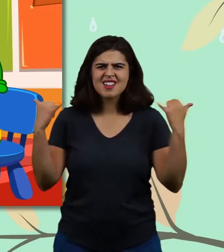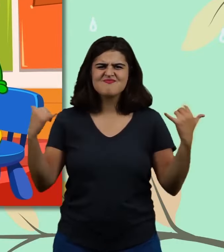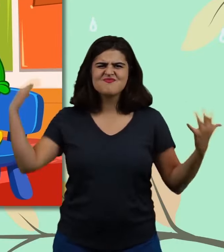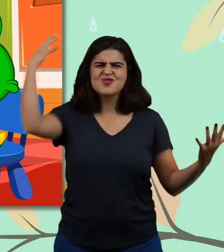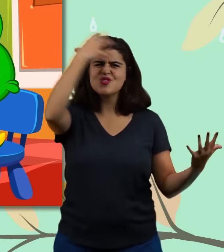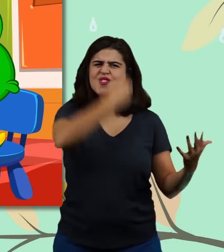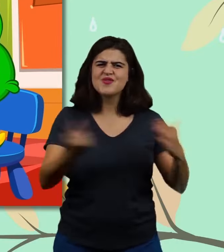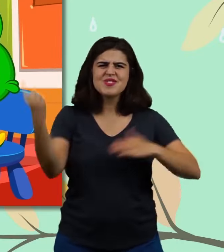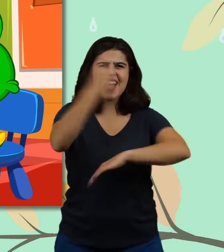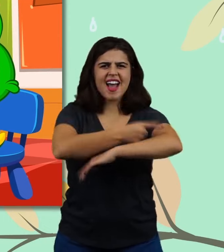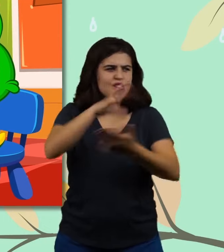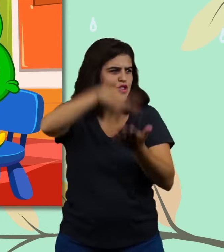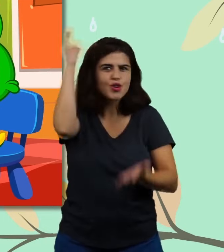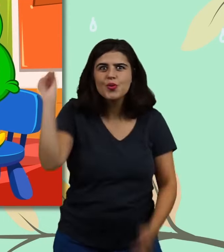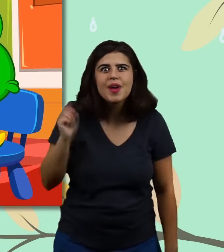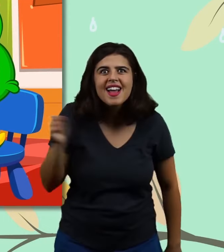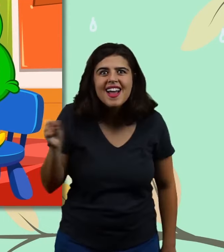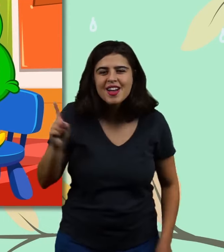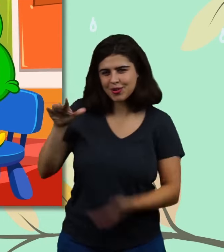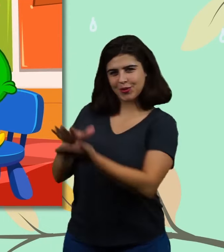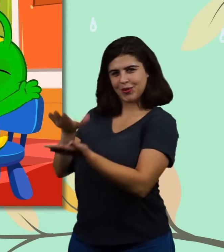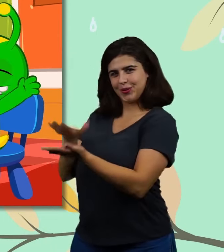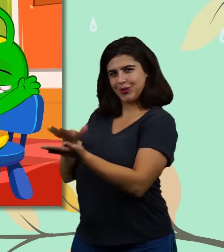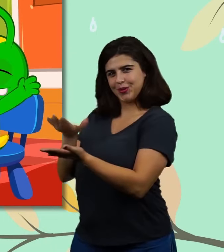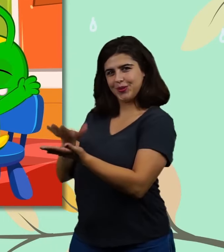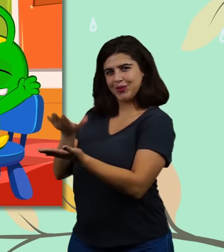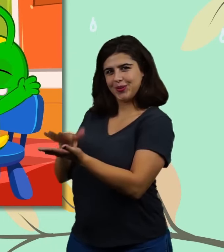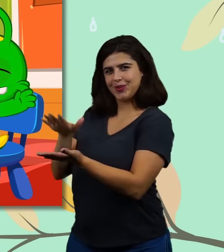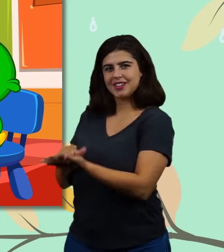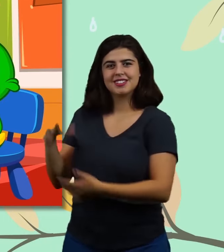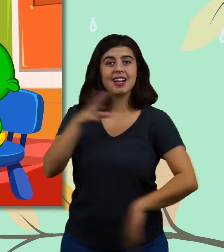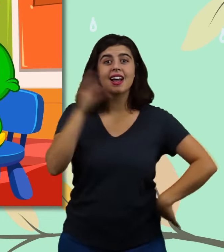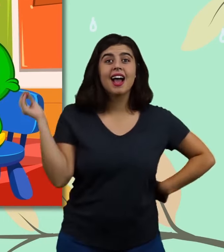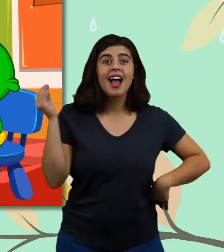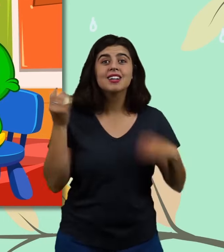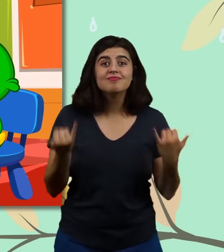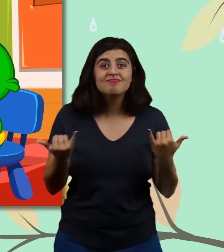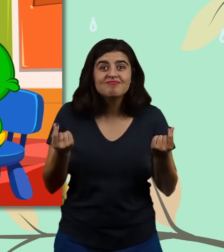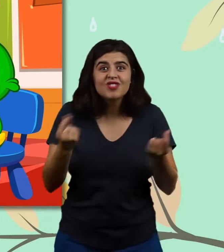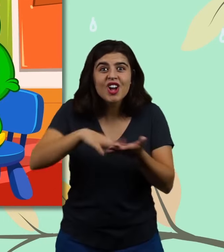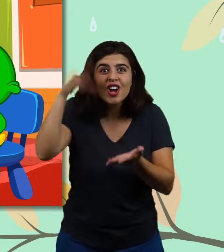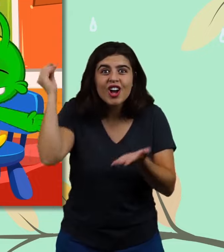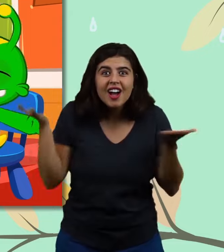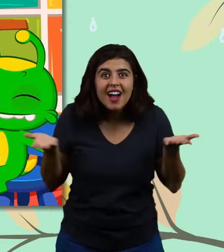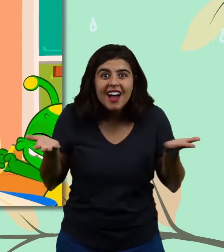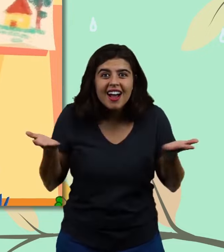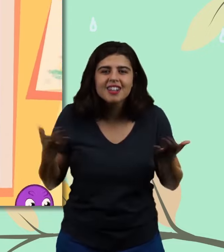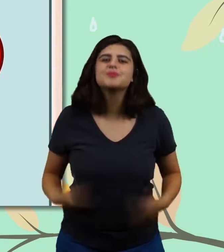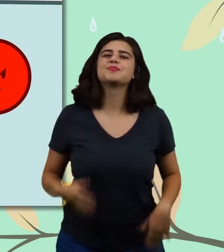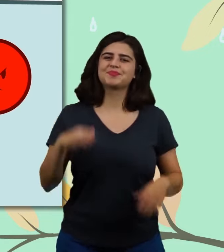what a beautiful day to learn in school and what are you learning today